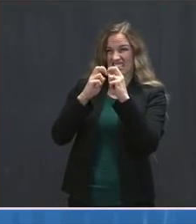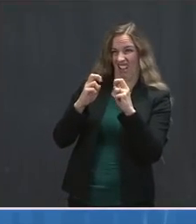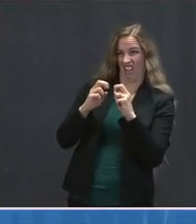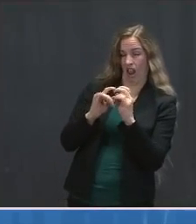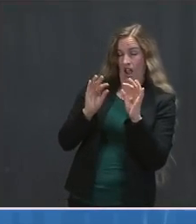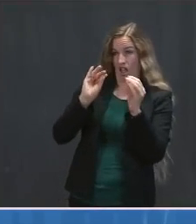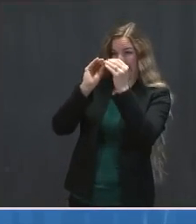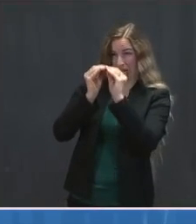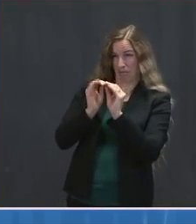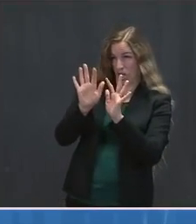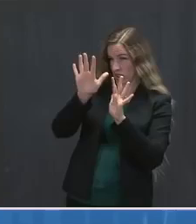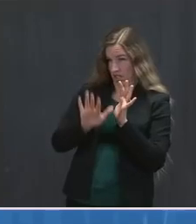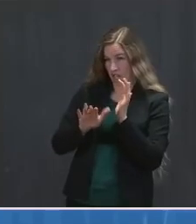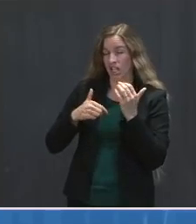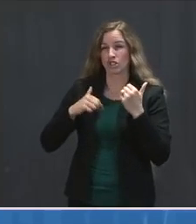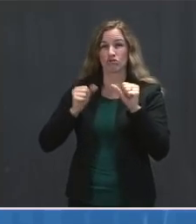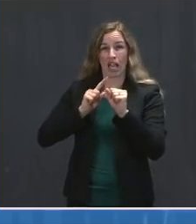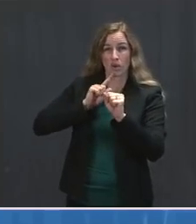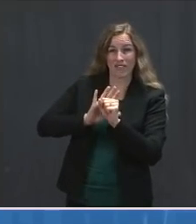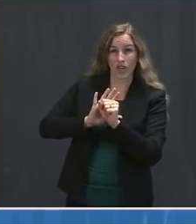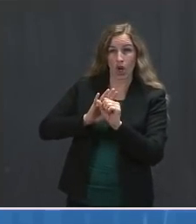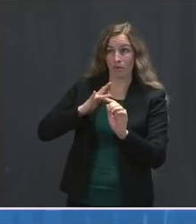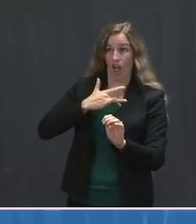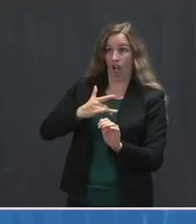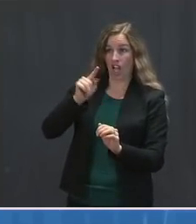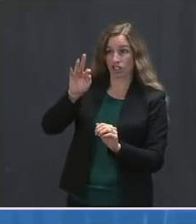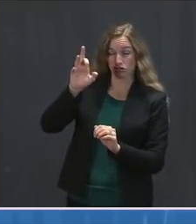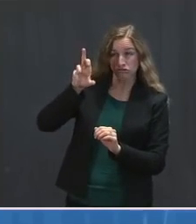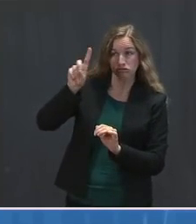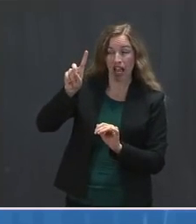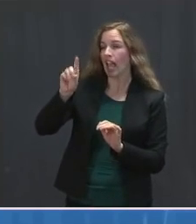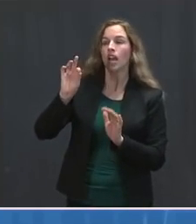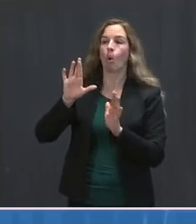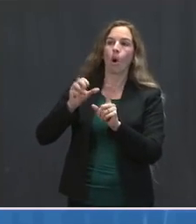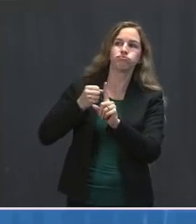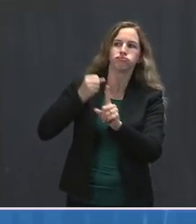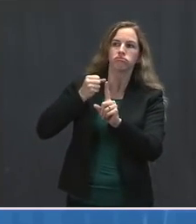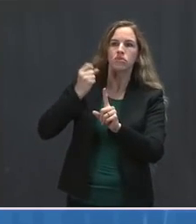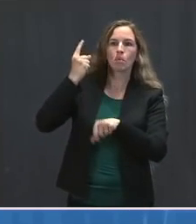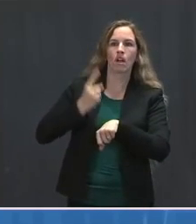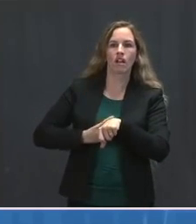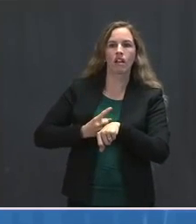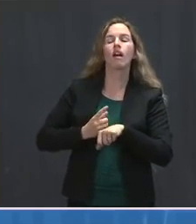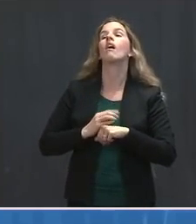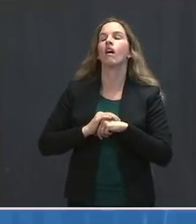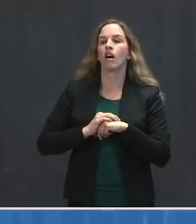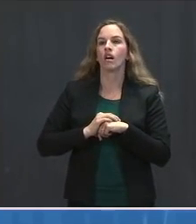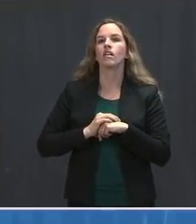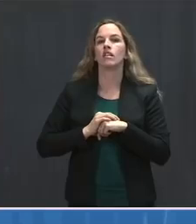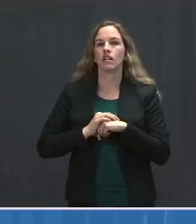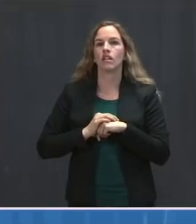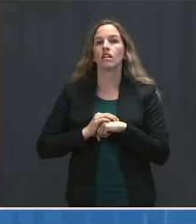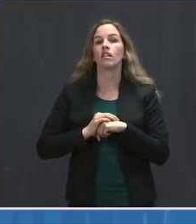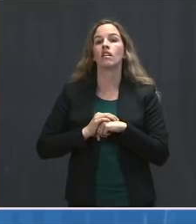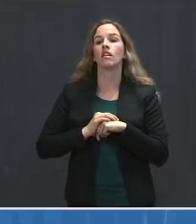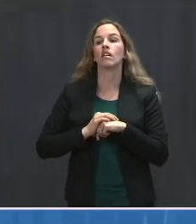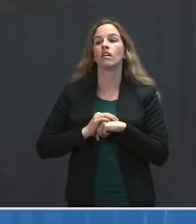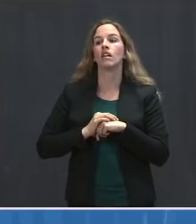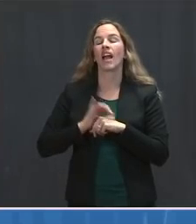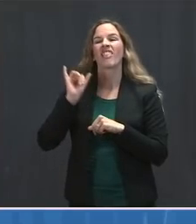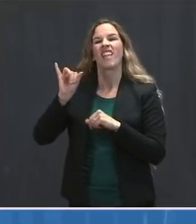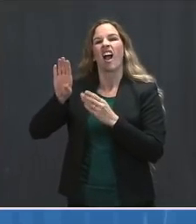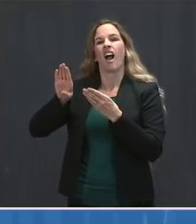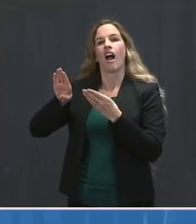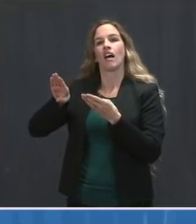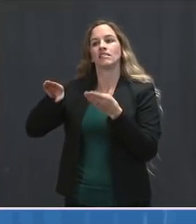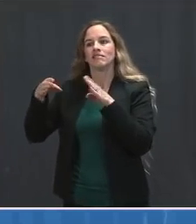will be a confirmed trend, prior data do suggest that peaks in deaths usually trail the peaks in cases by somewhere between